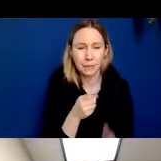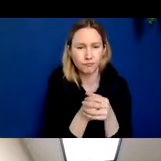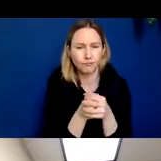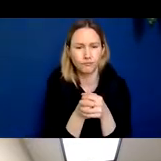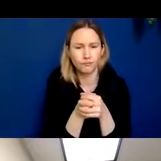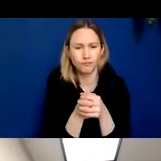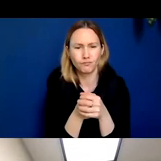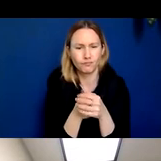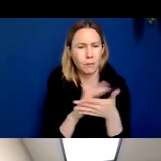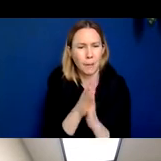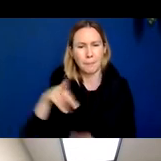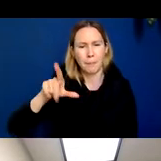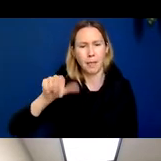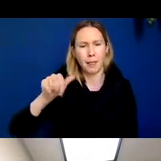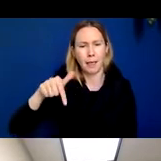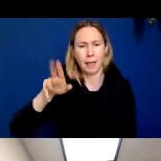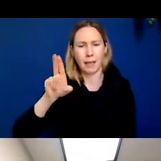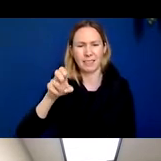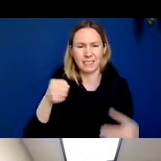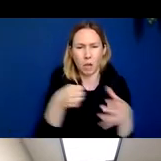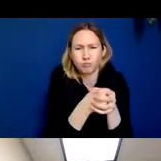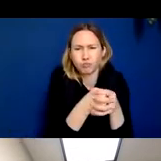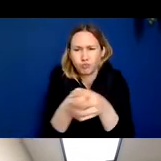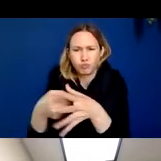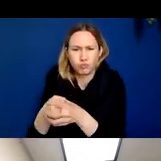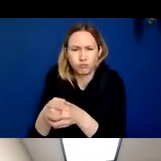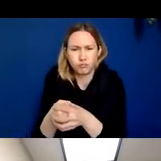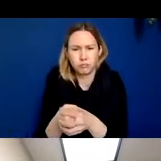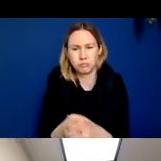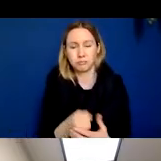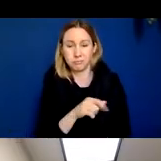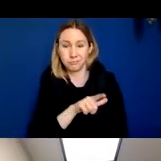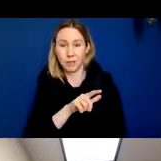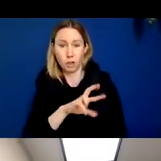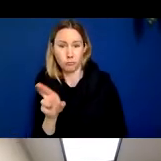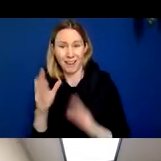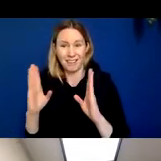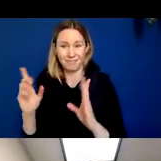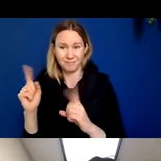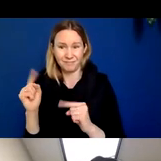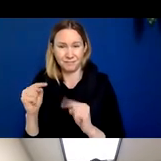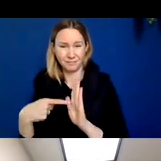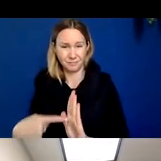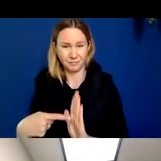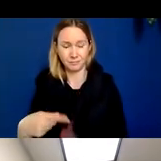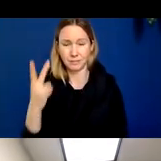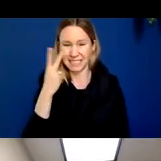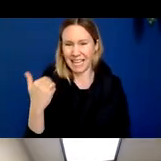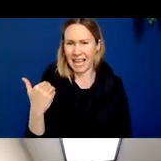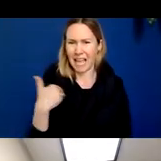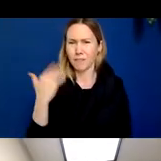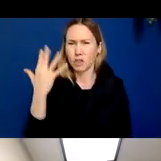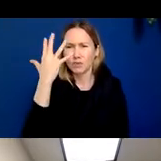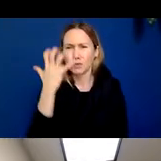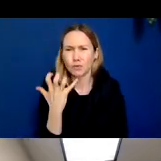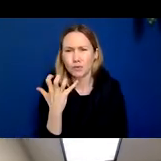Here's another. Here's another. And if you look on this side, now we've colored the plaque with a dark stain. And you can see